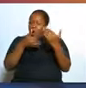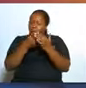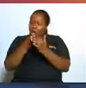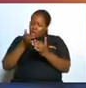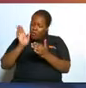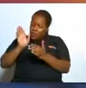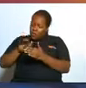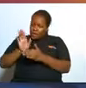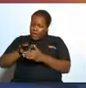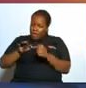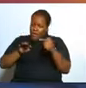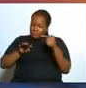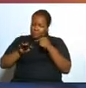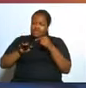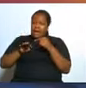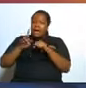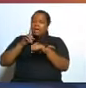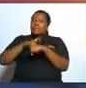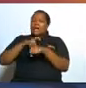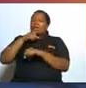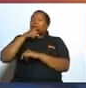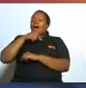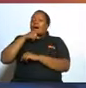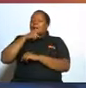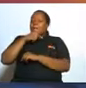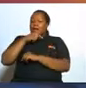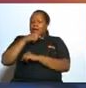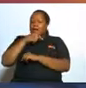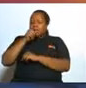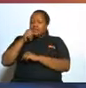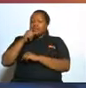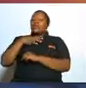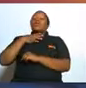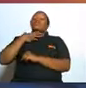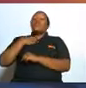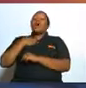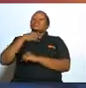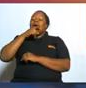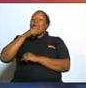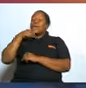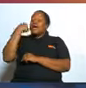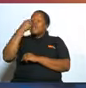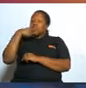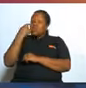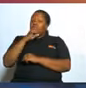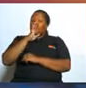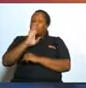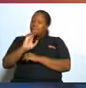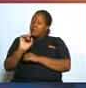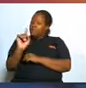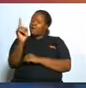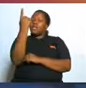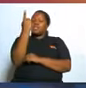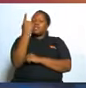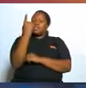want a man who will put them in the first category